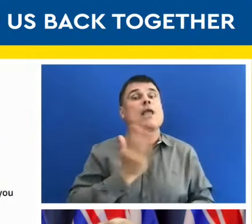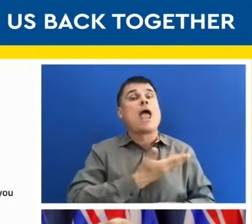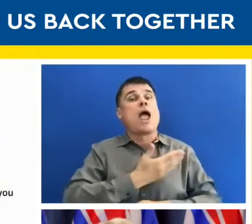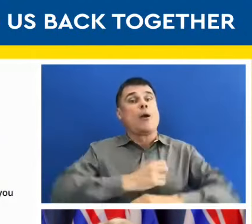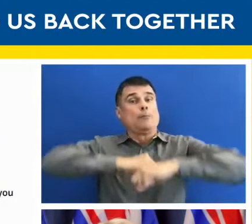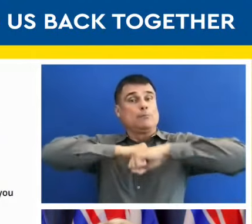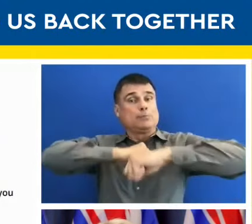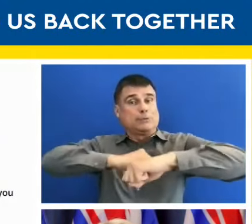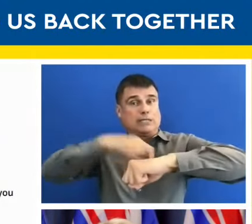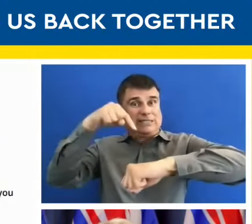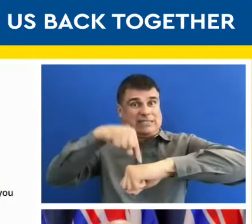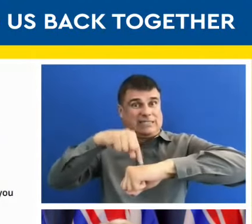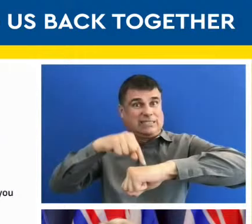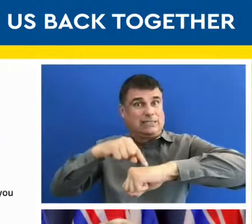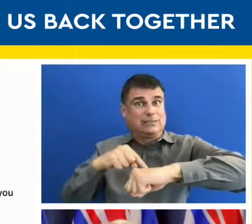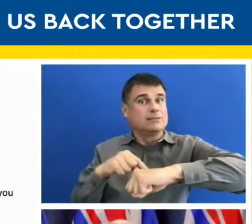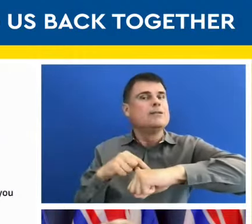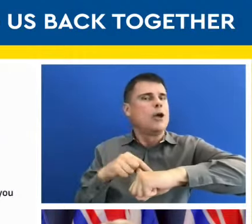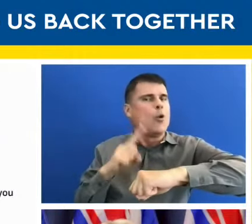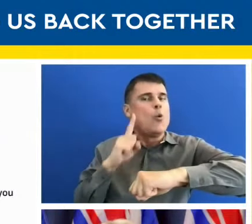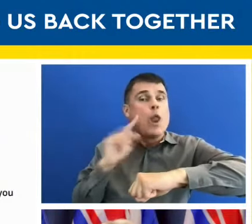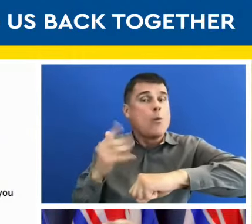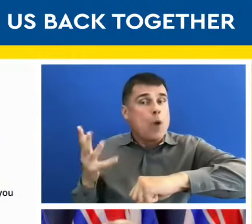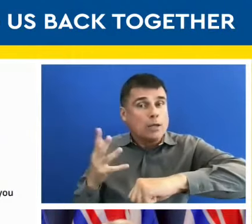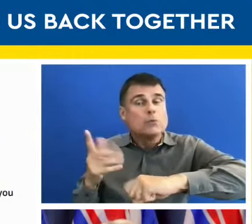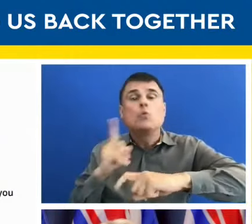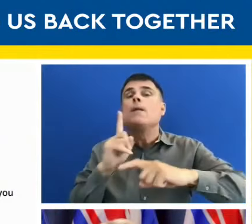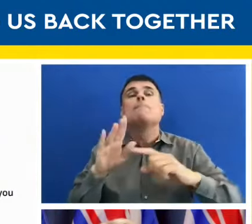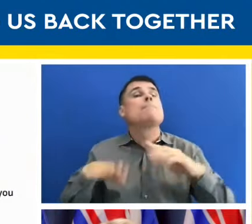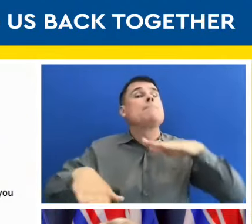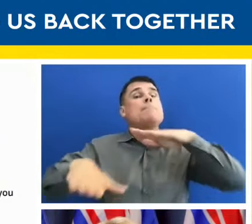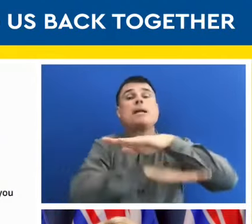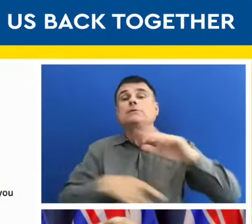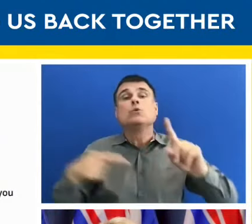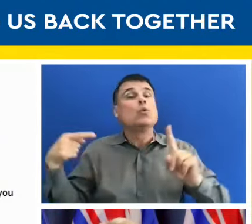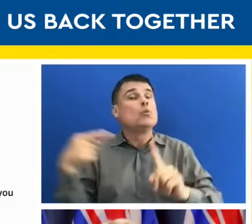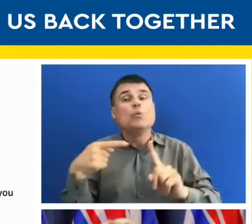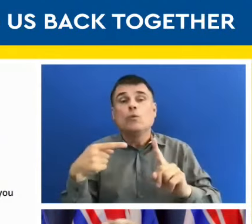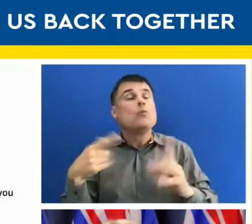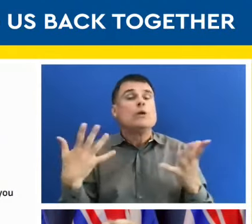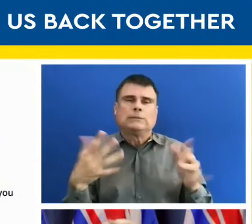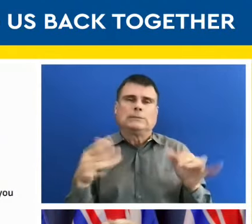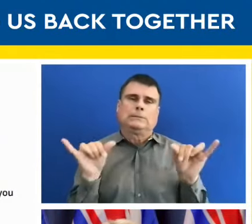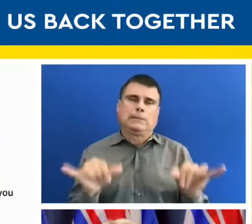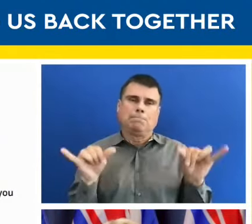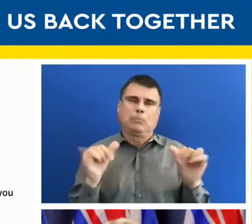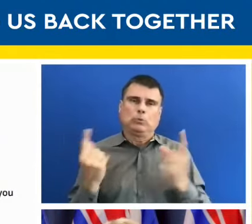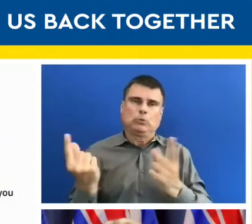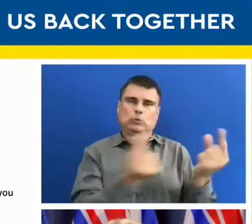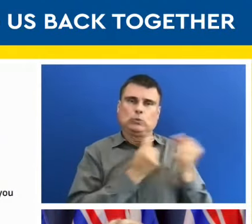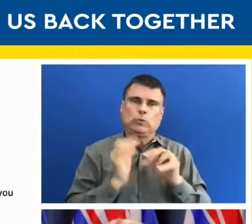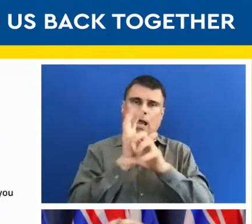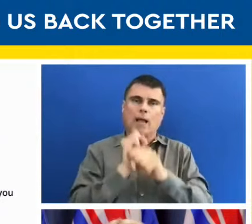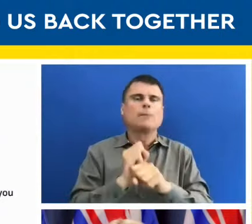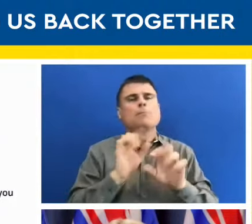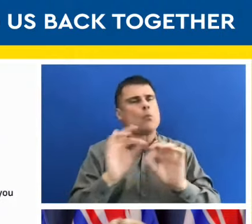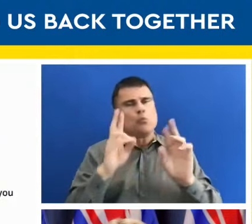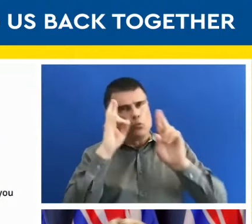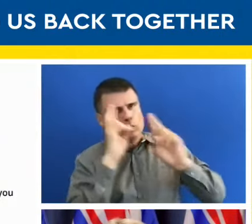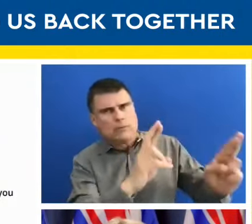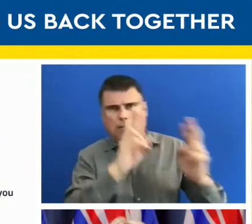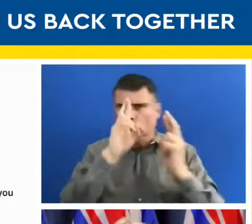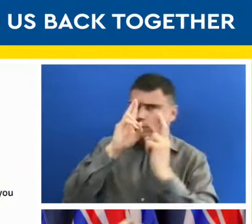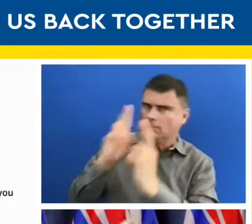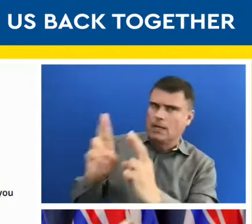basics remain the same. And I think it's very important for all of us to respect that we're in different places. And not everybody is